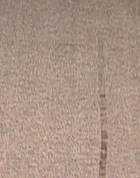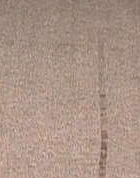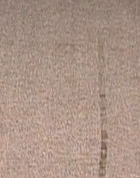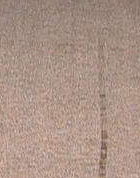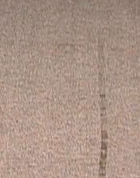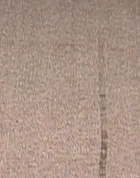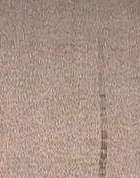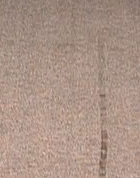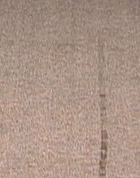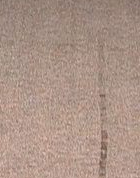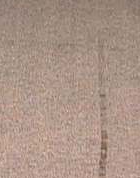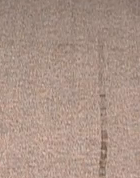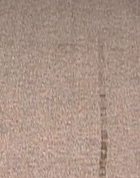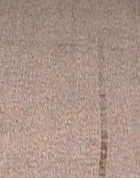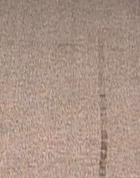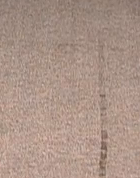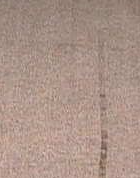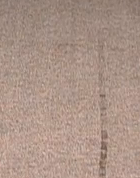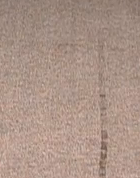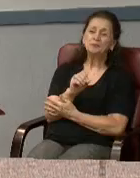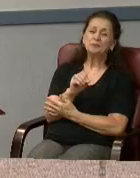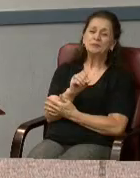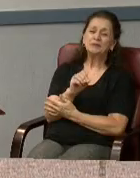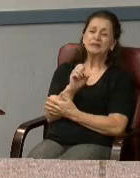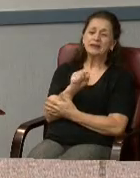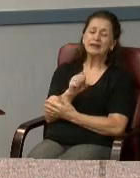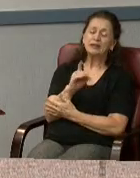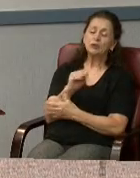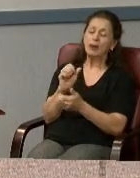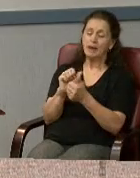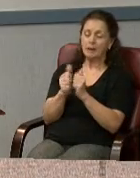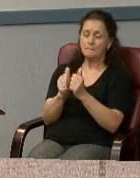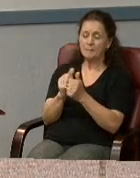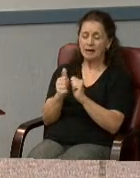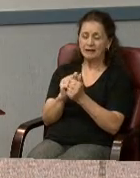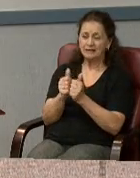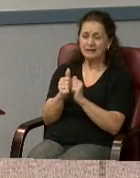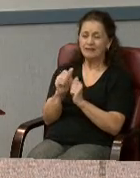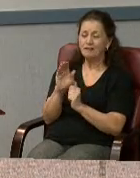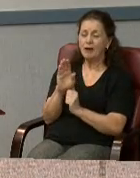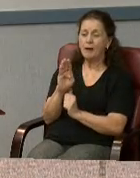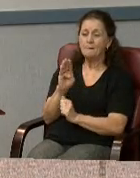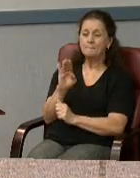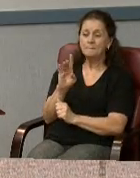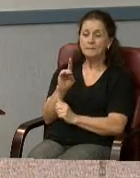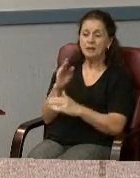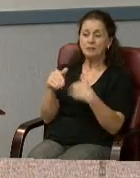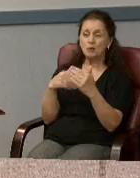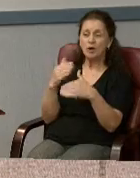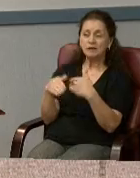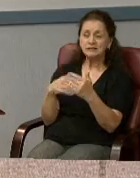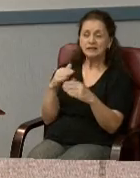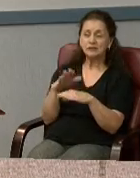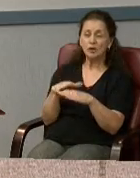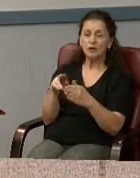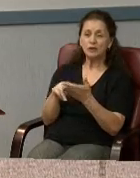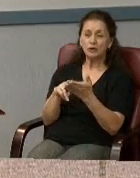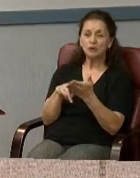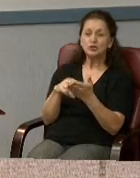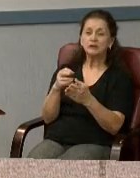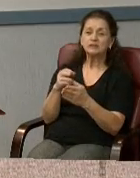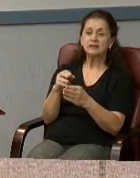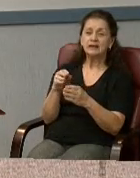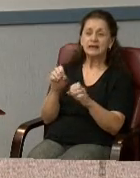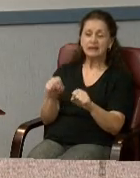able to, they do a competitive bid process on these contracts and are able to get a better